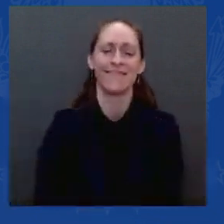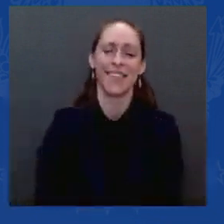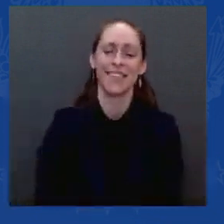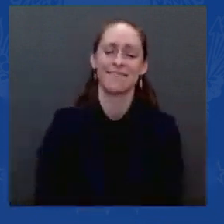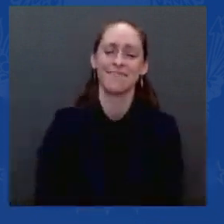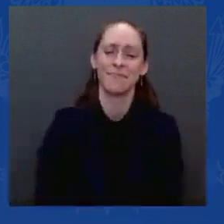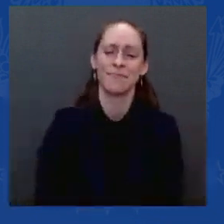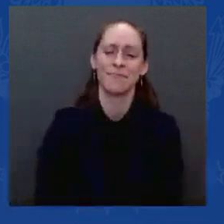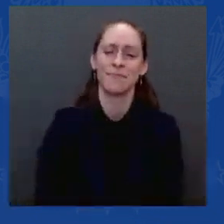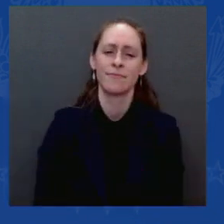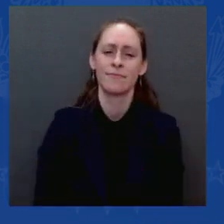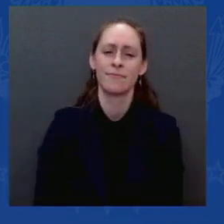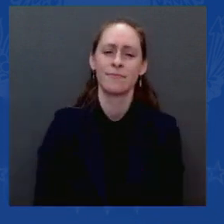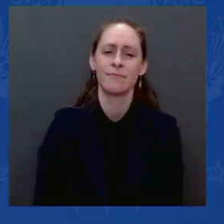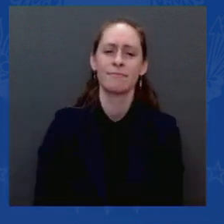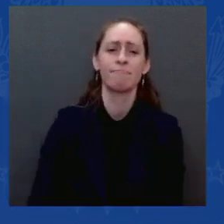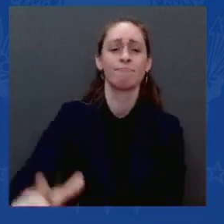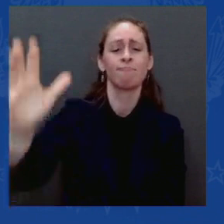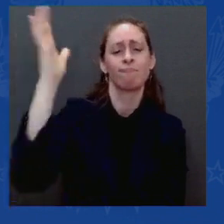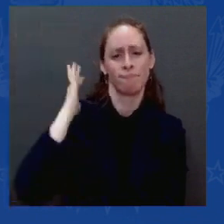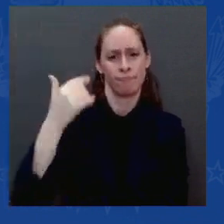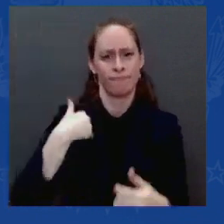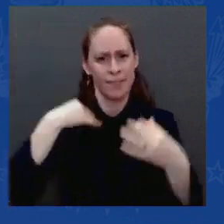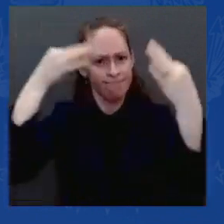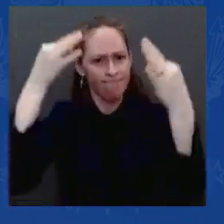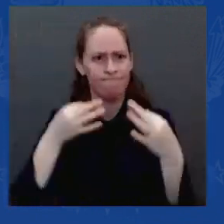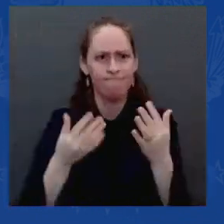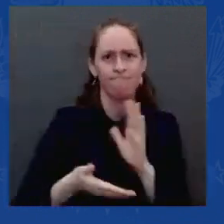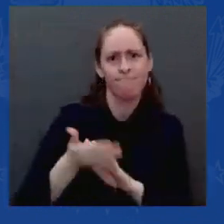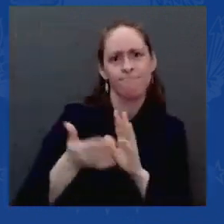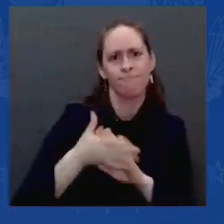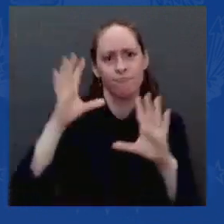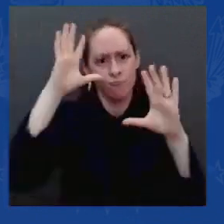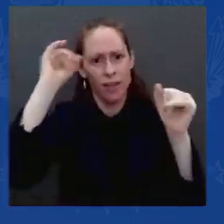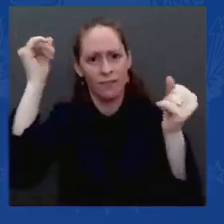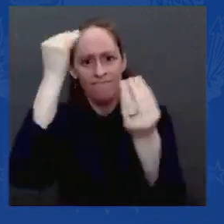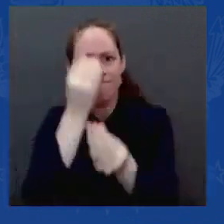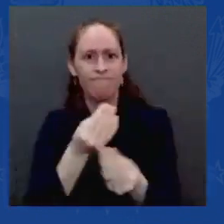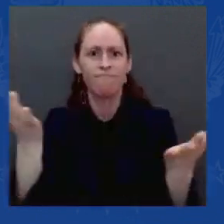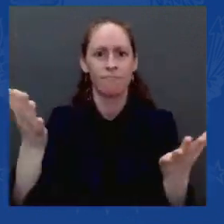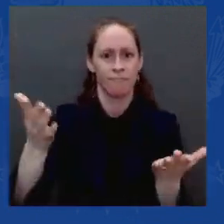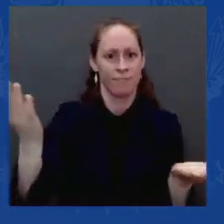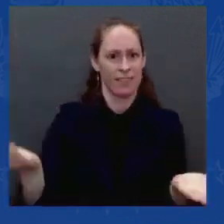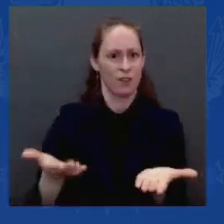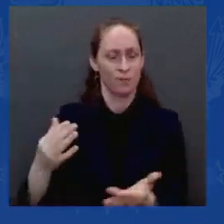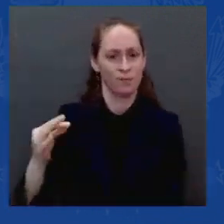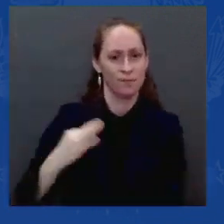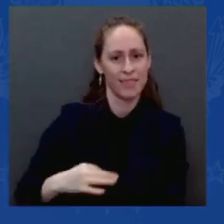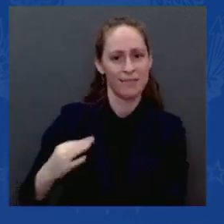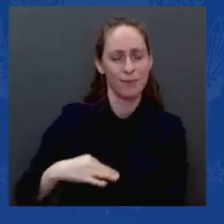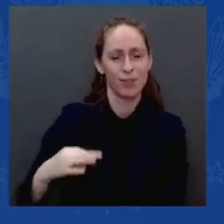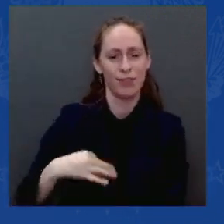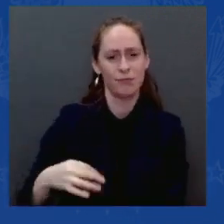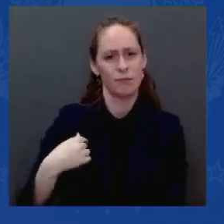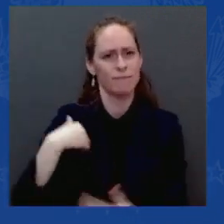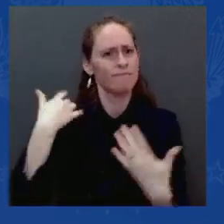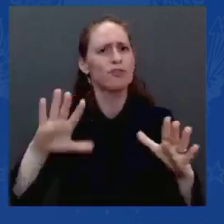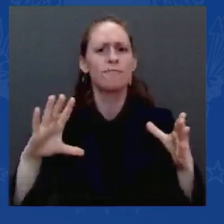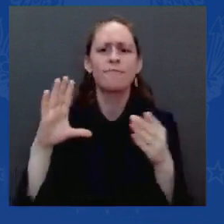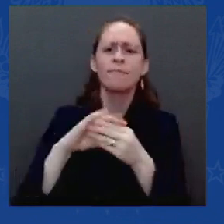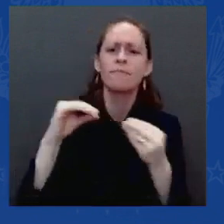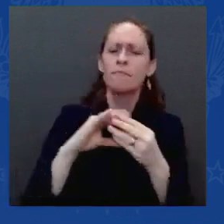said back then I was running to restore the backbone of America, the middle class.